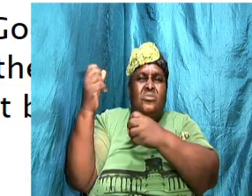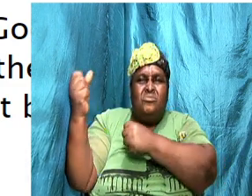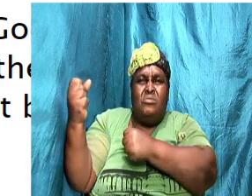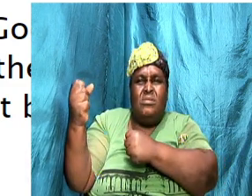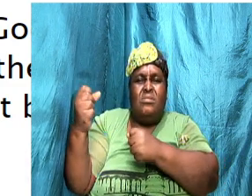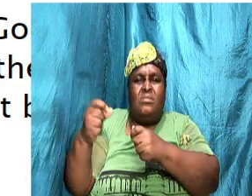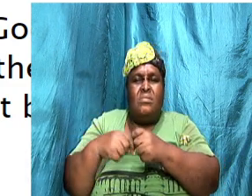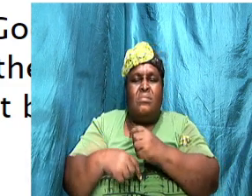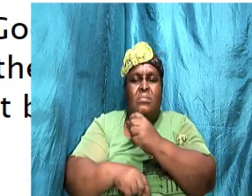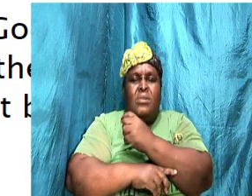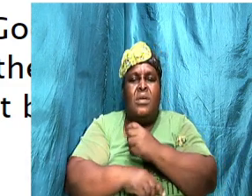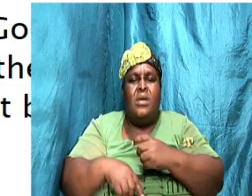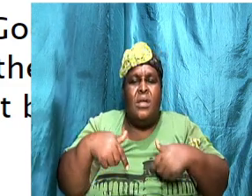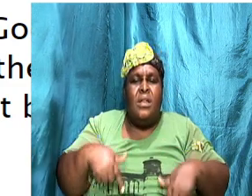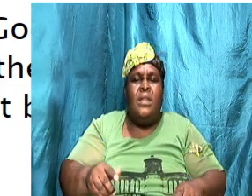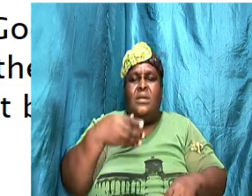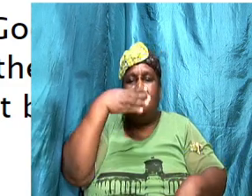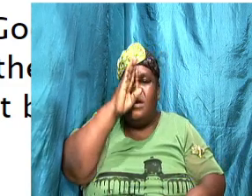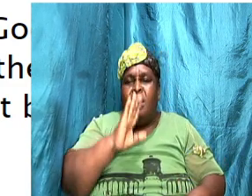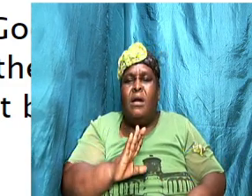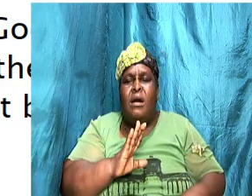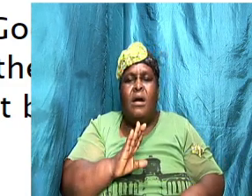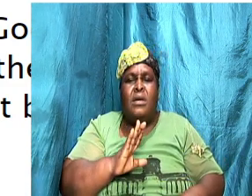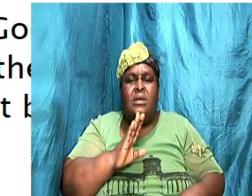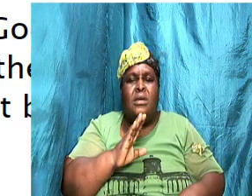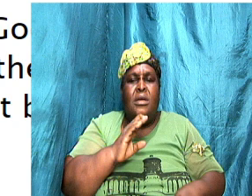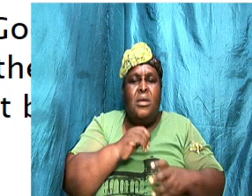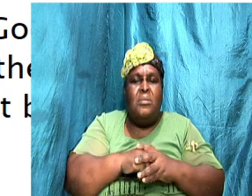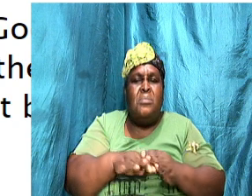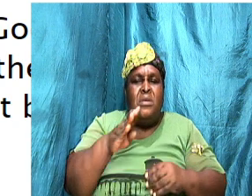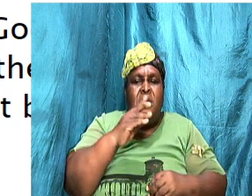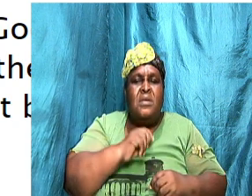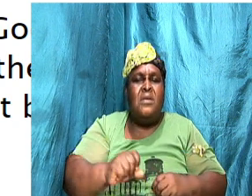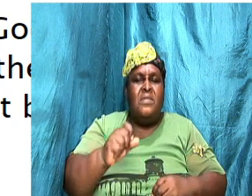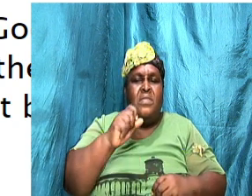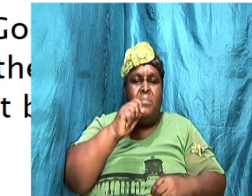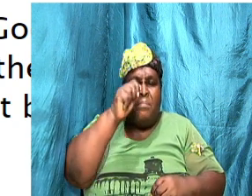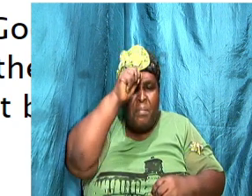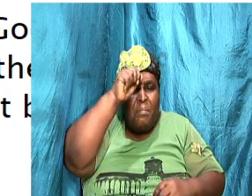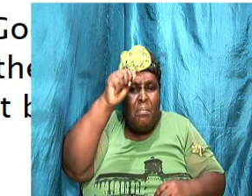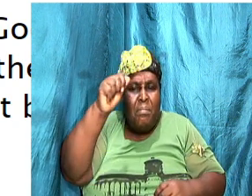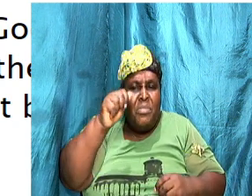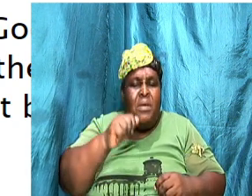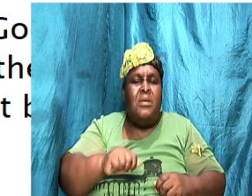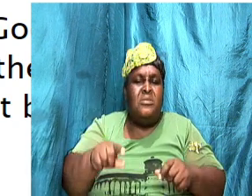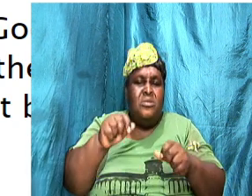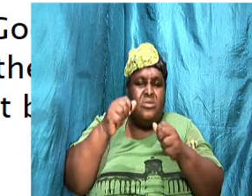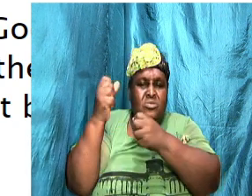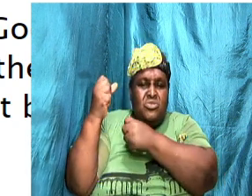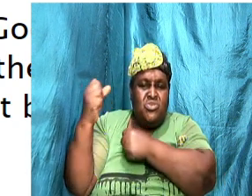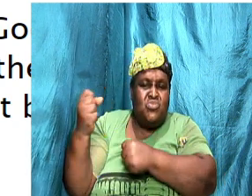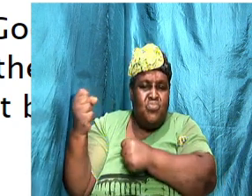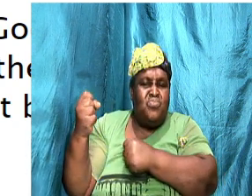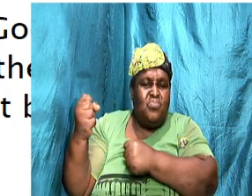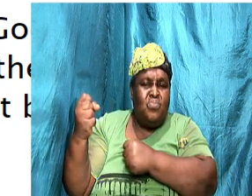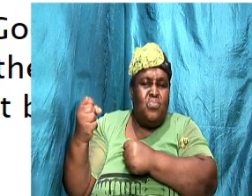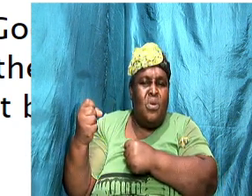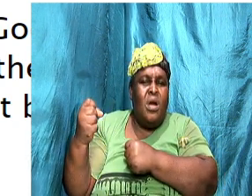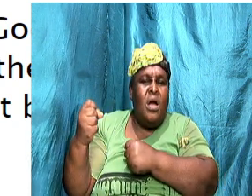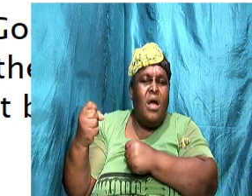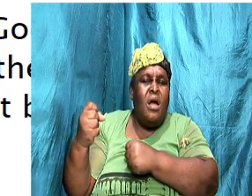let God be the main card in the relationship the Bible in Ecclesiastic 9